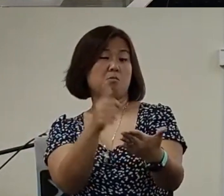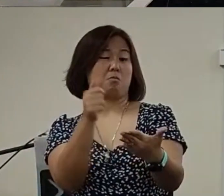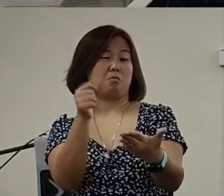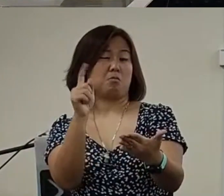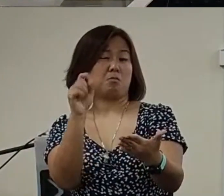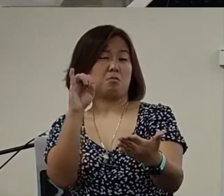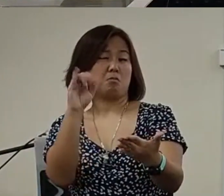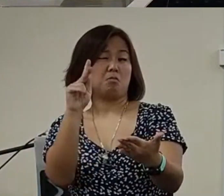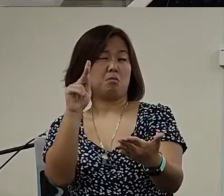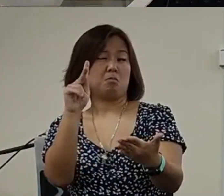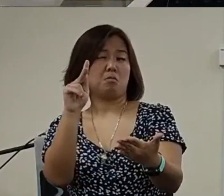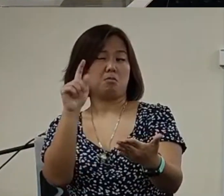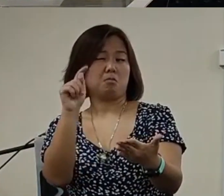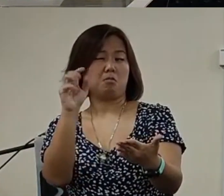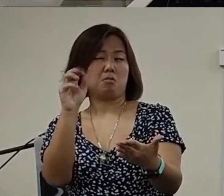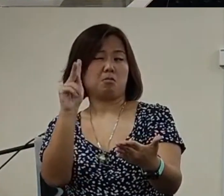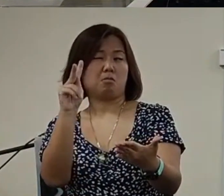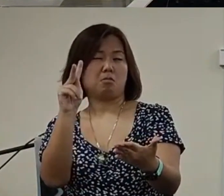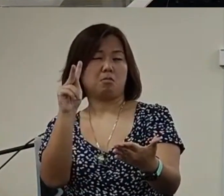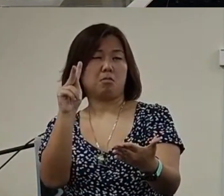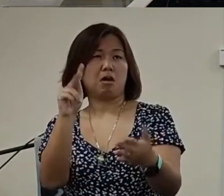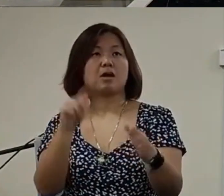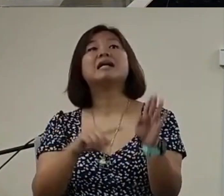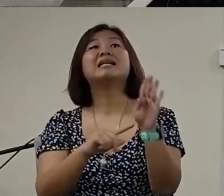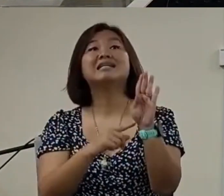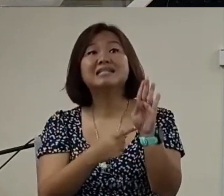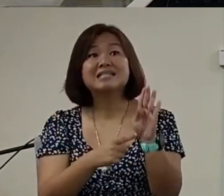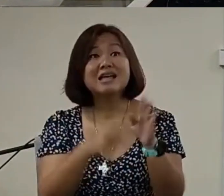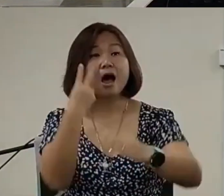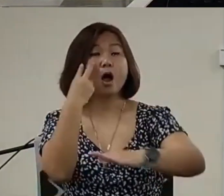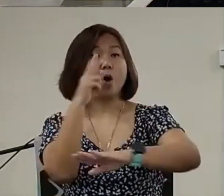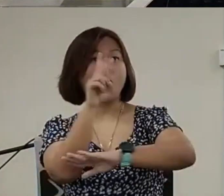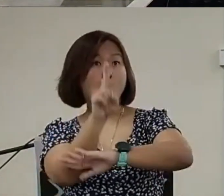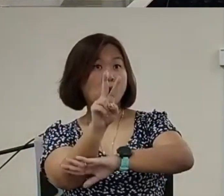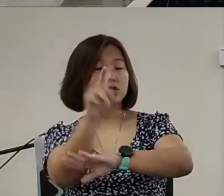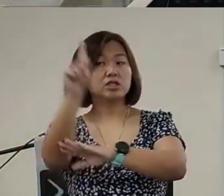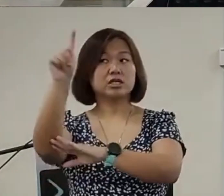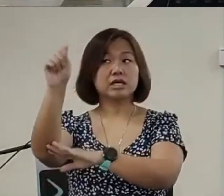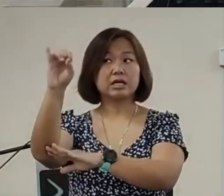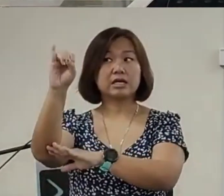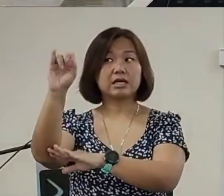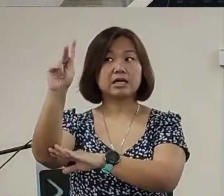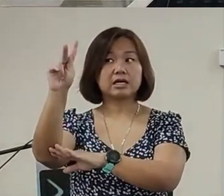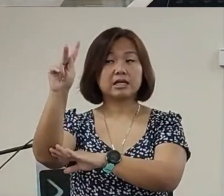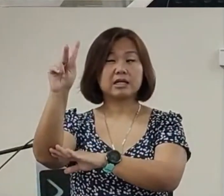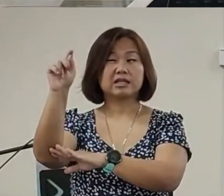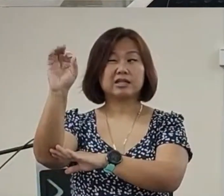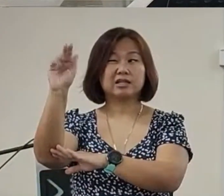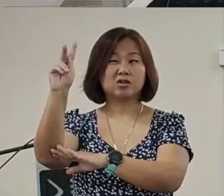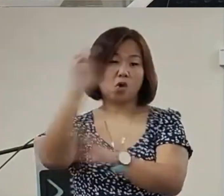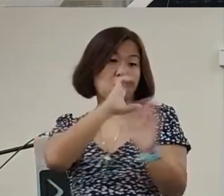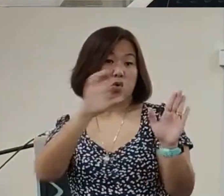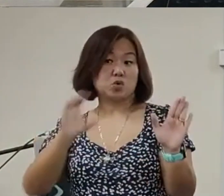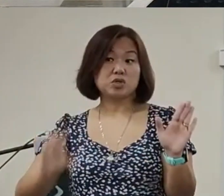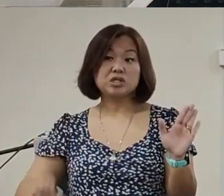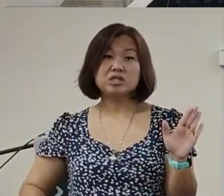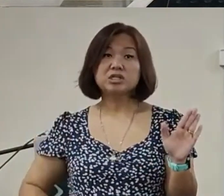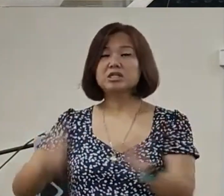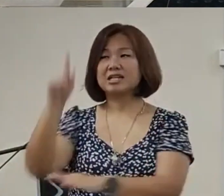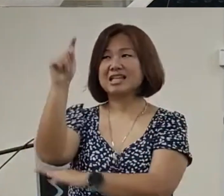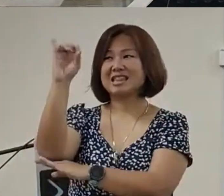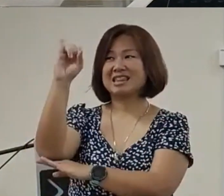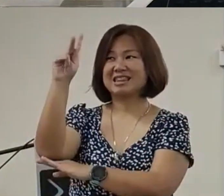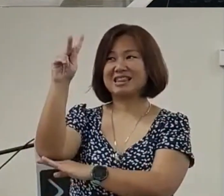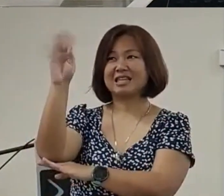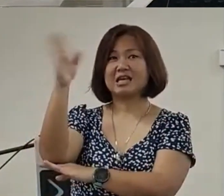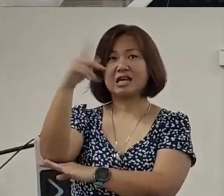so start watching Christian TikToks there are Christian TikToks have you done that you used to watch